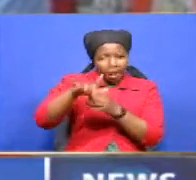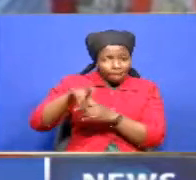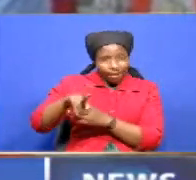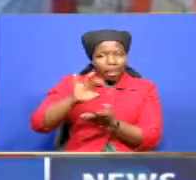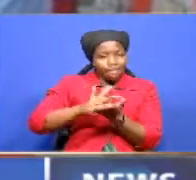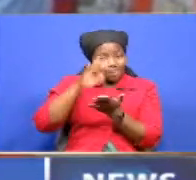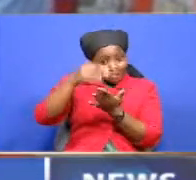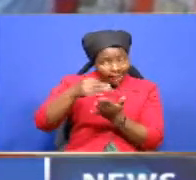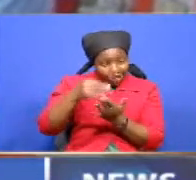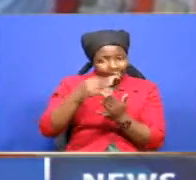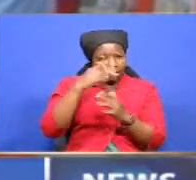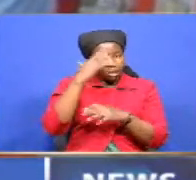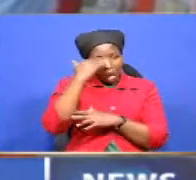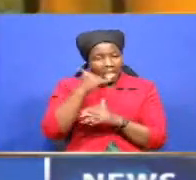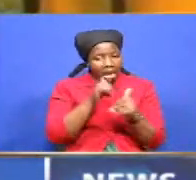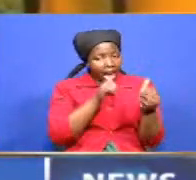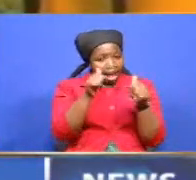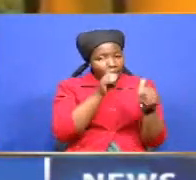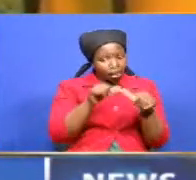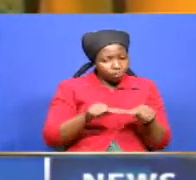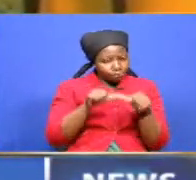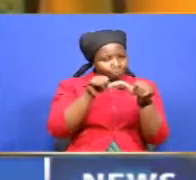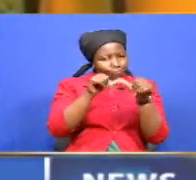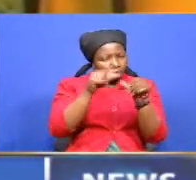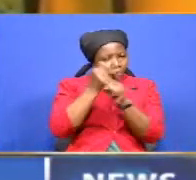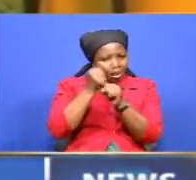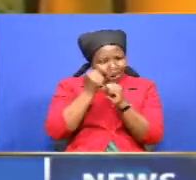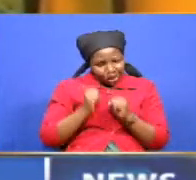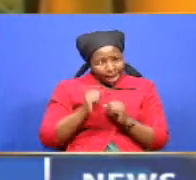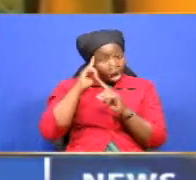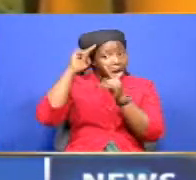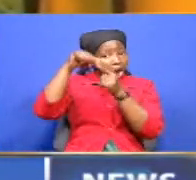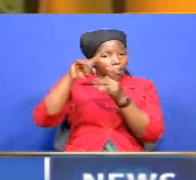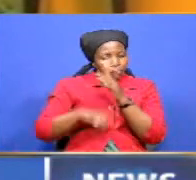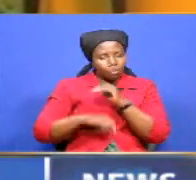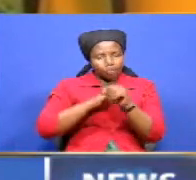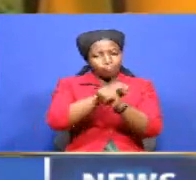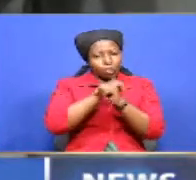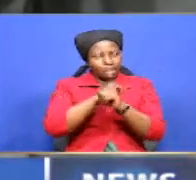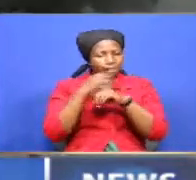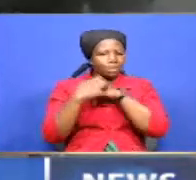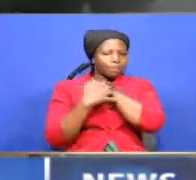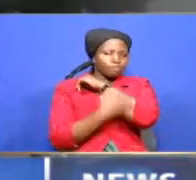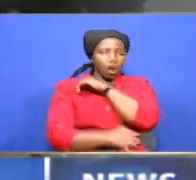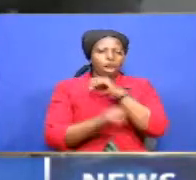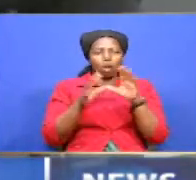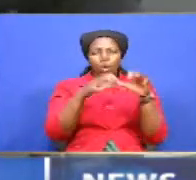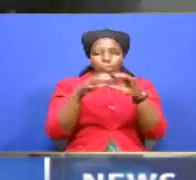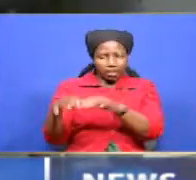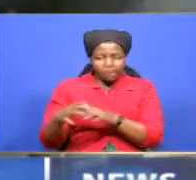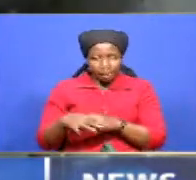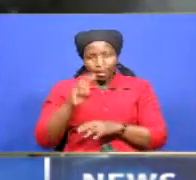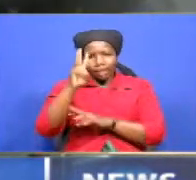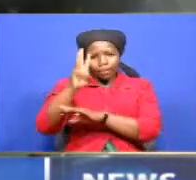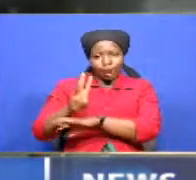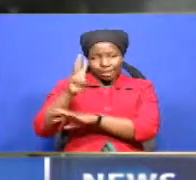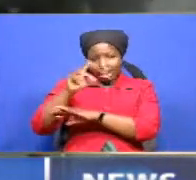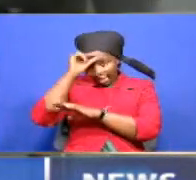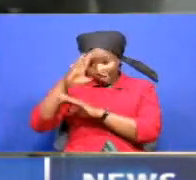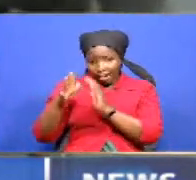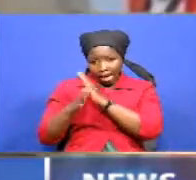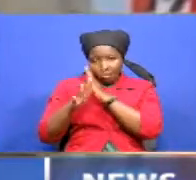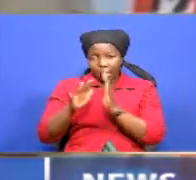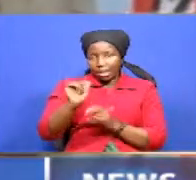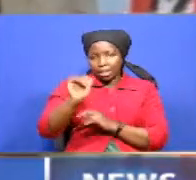as the administration intensifies efforts aimed at cushioning vulnerable communities. Wajia Governor Ambassador Mohamed